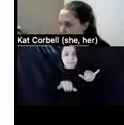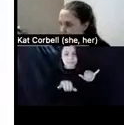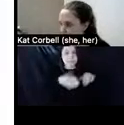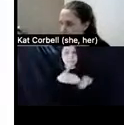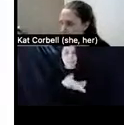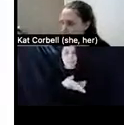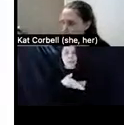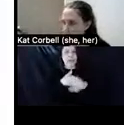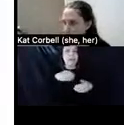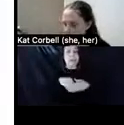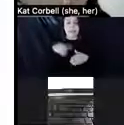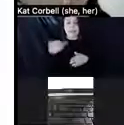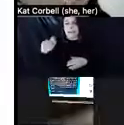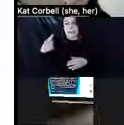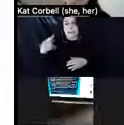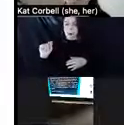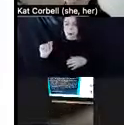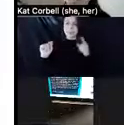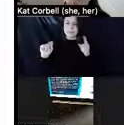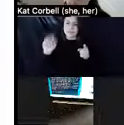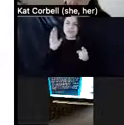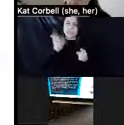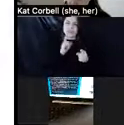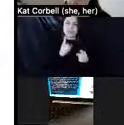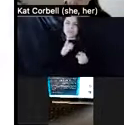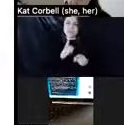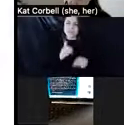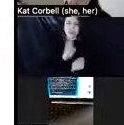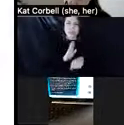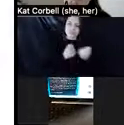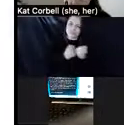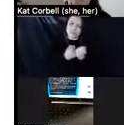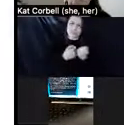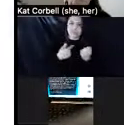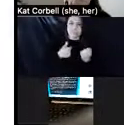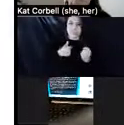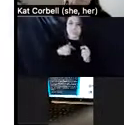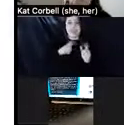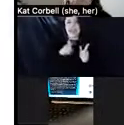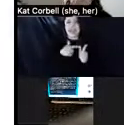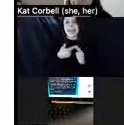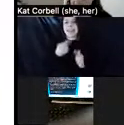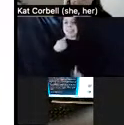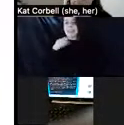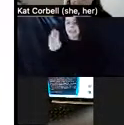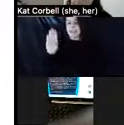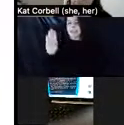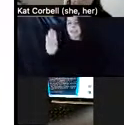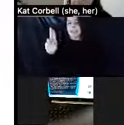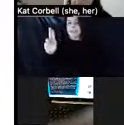made it seem that they were really, really on my side, but then she dropped the, but we tried everything,